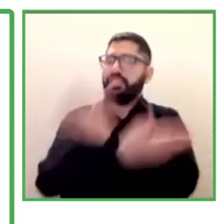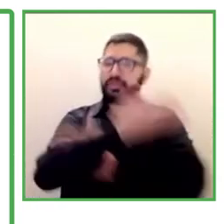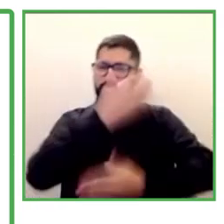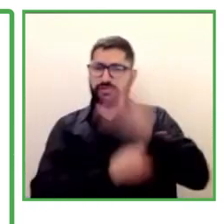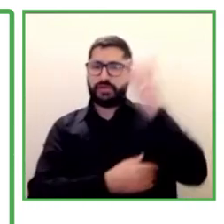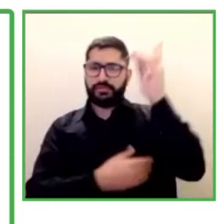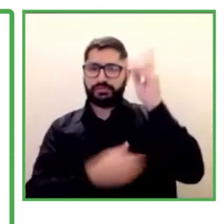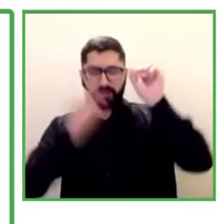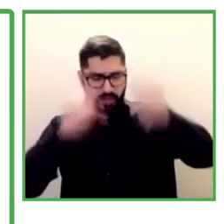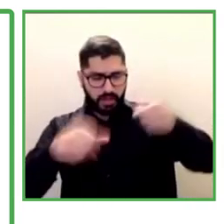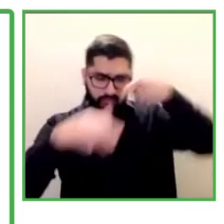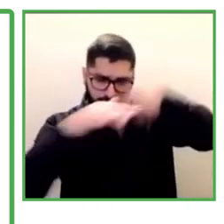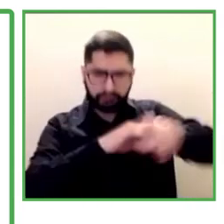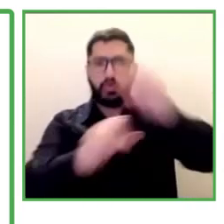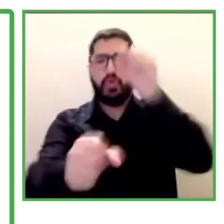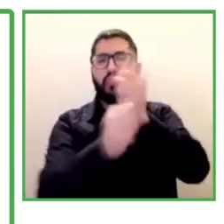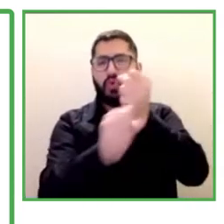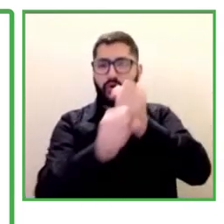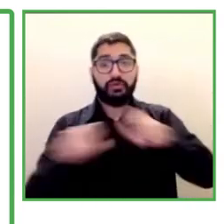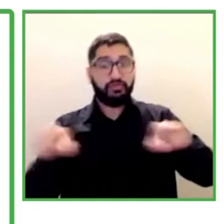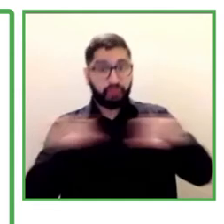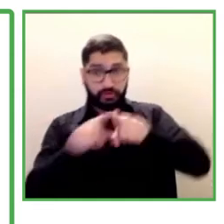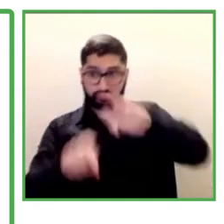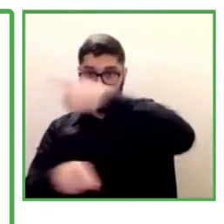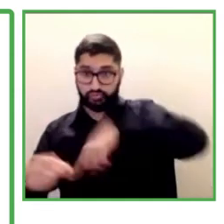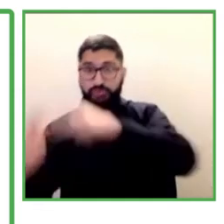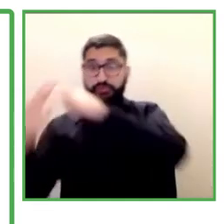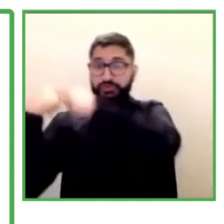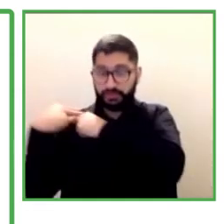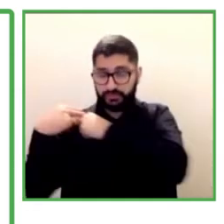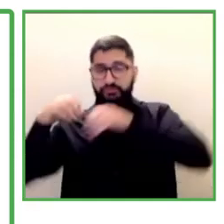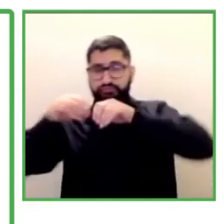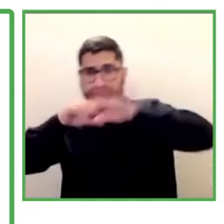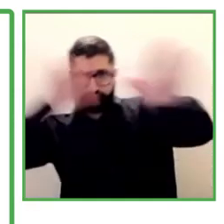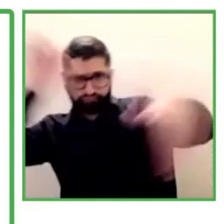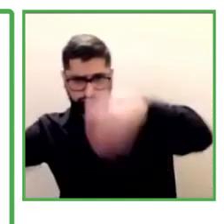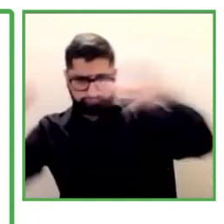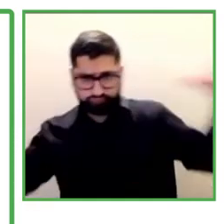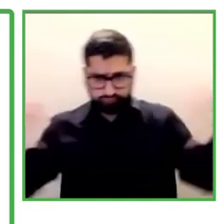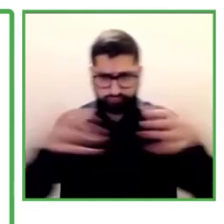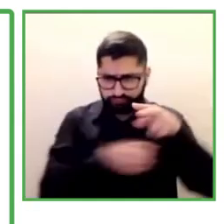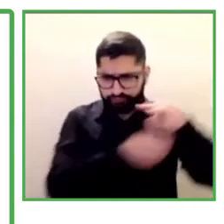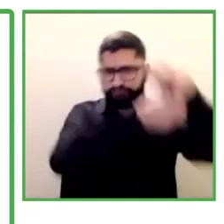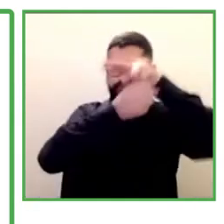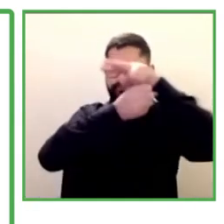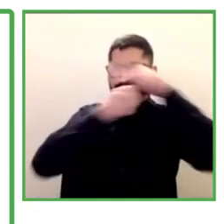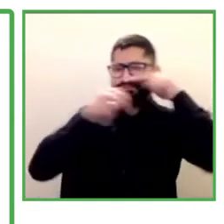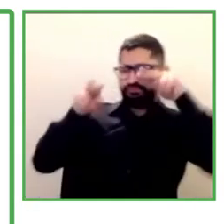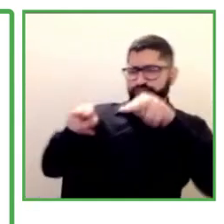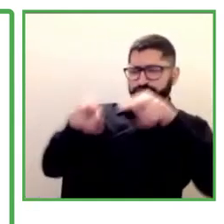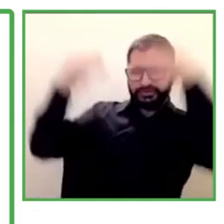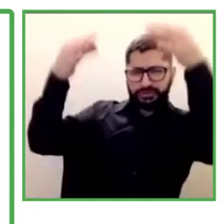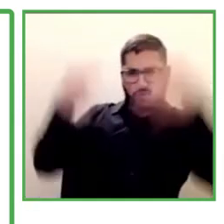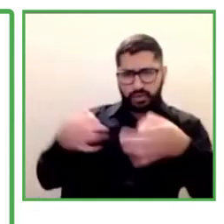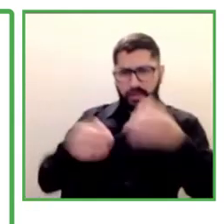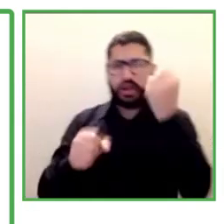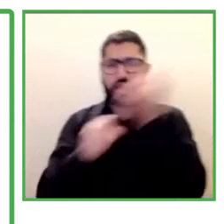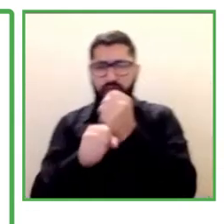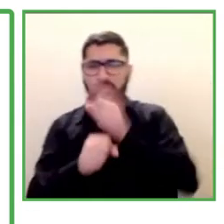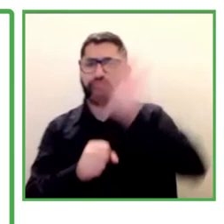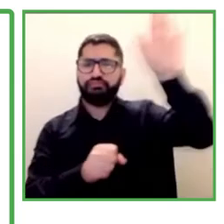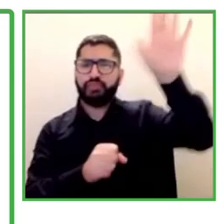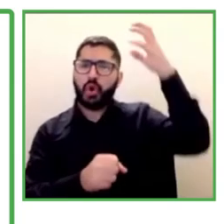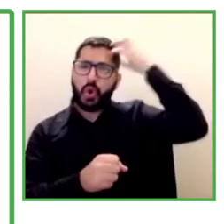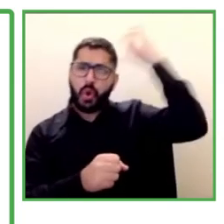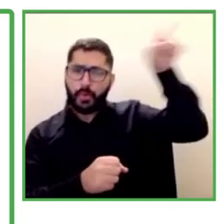incorporated. So we have been working with the different alternatives that exist in the country. The mutual security is a